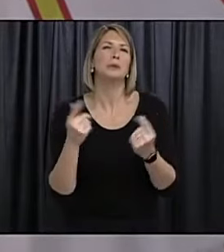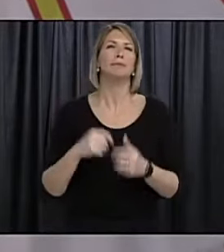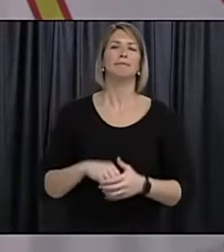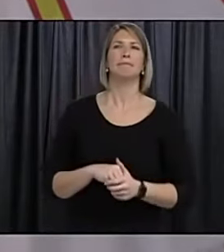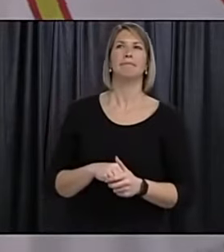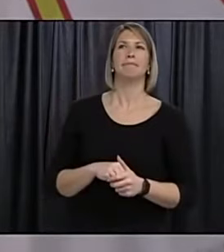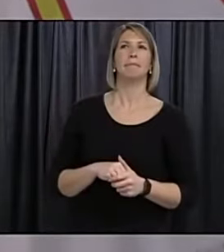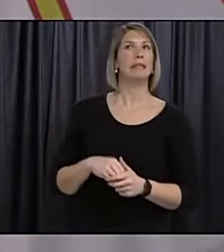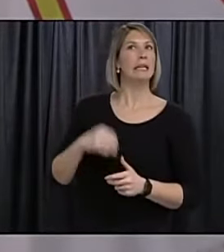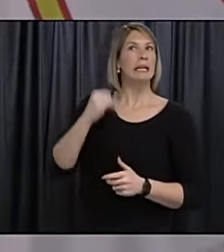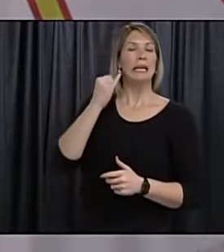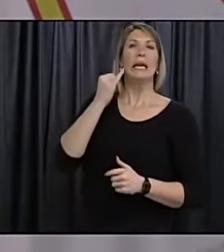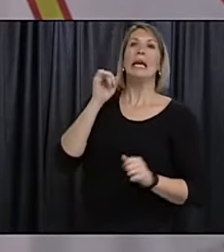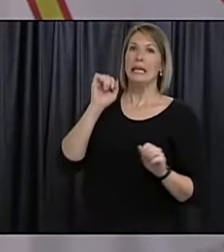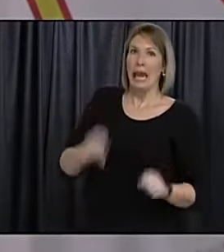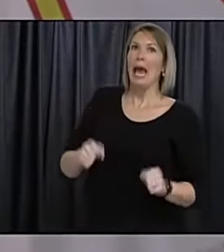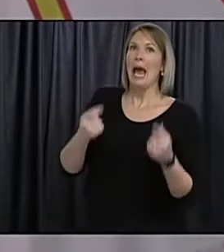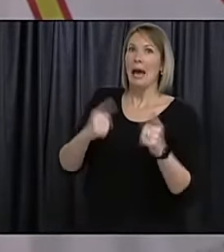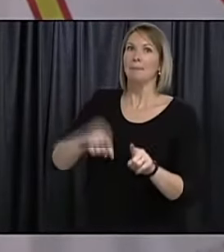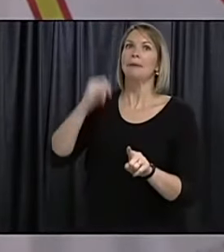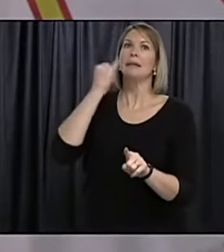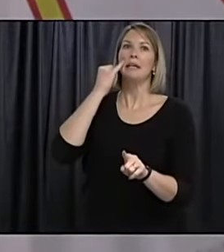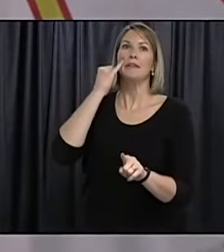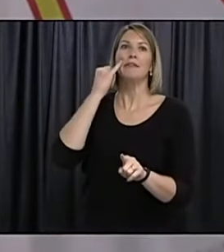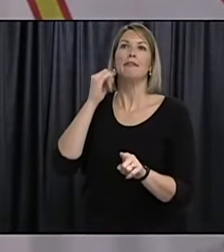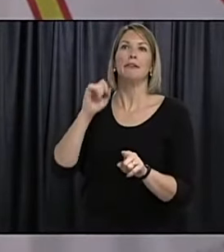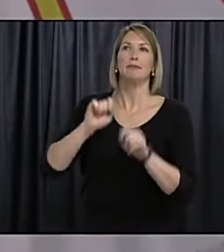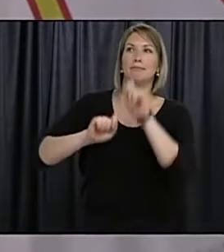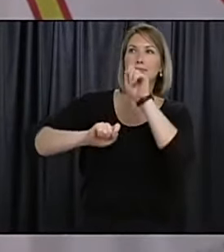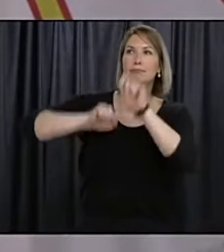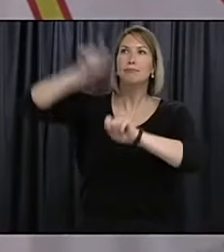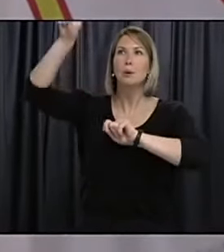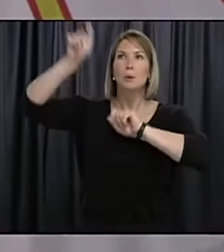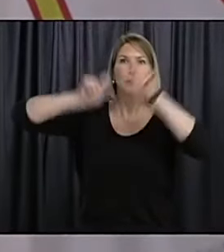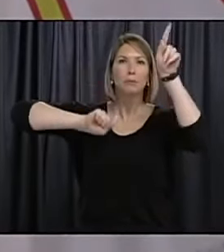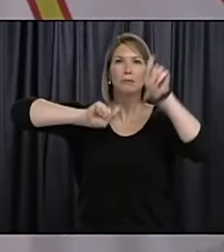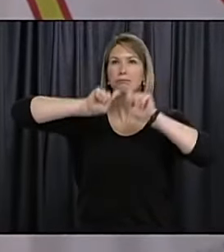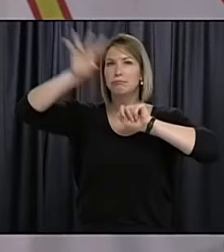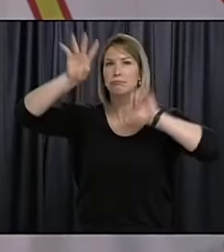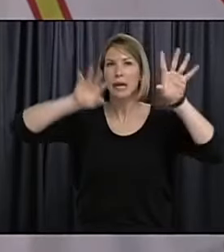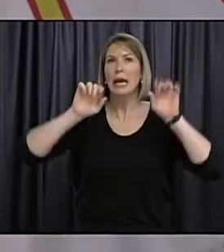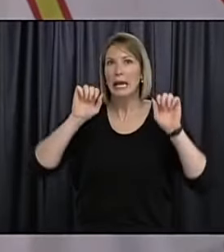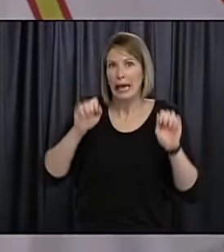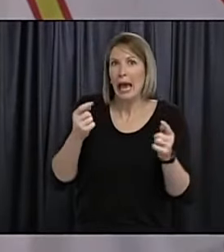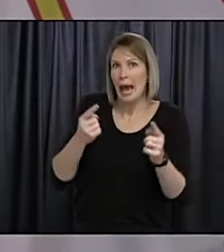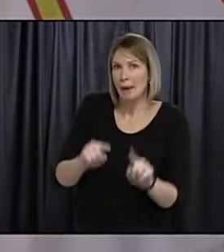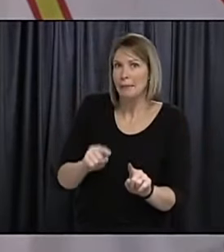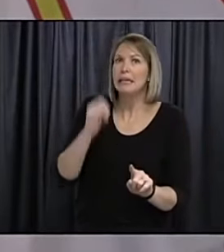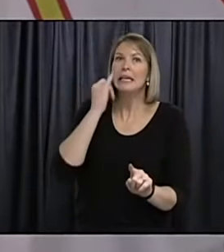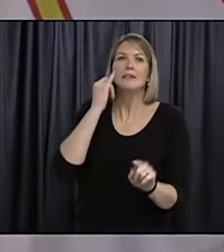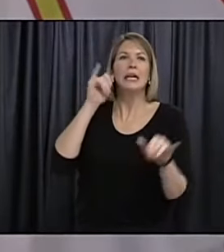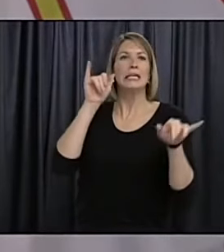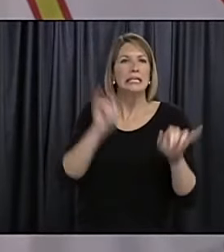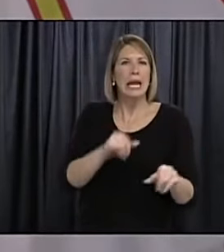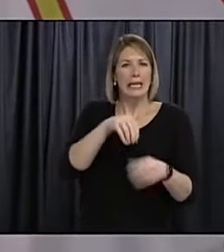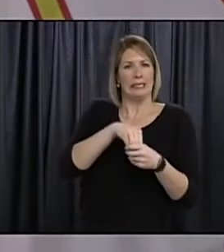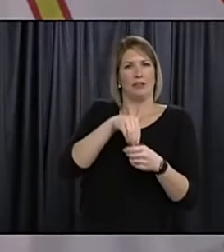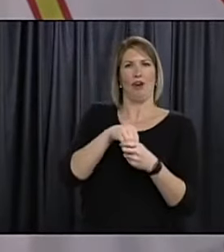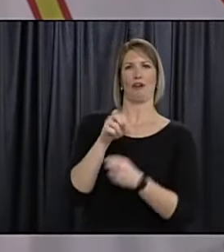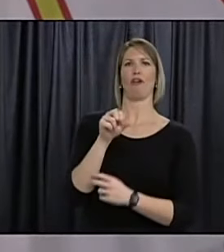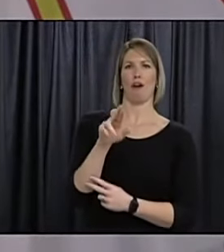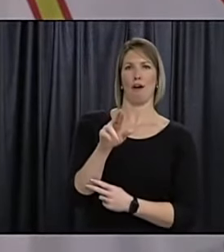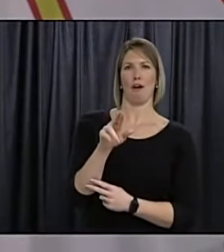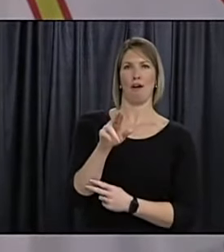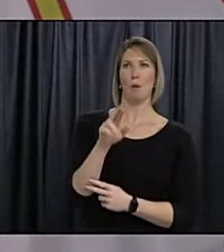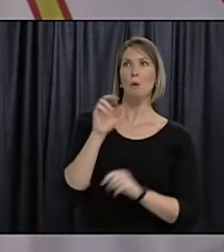uh if people stay in their cars in their vehicles uh certainly that can be um we can all enjoy the fireworks but